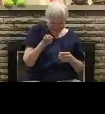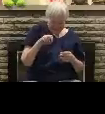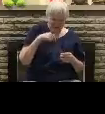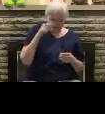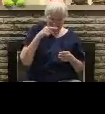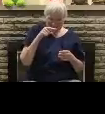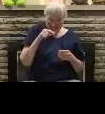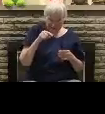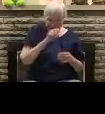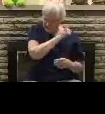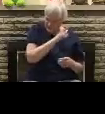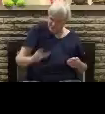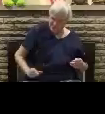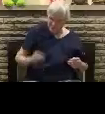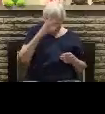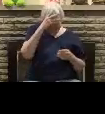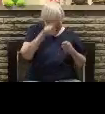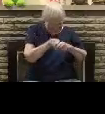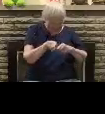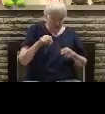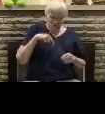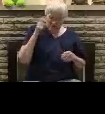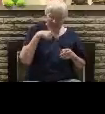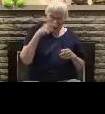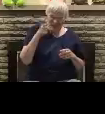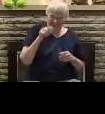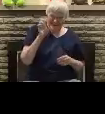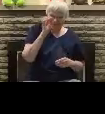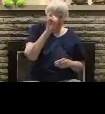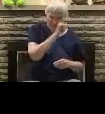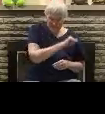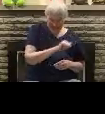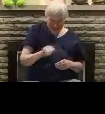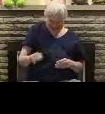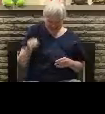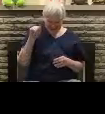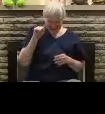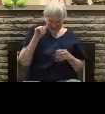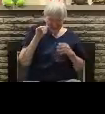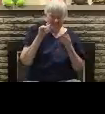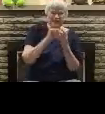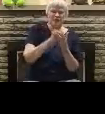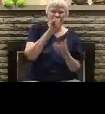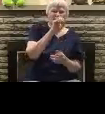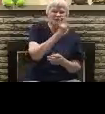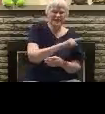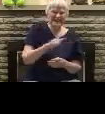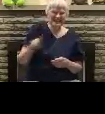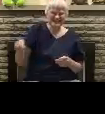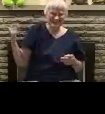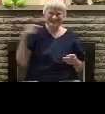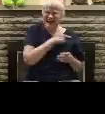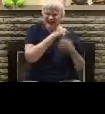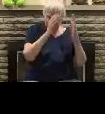there are certain men crept in unawares, we can say women as well, who were before of old ordained to this condemnation,